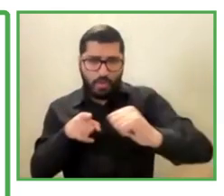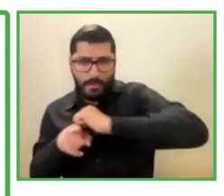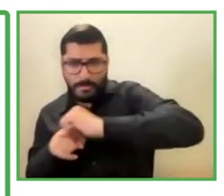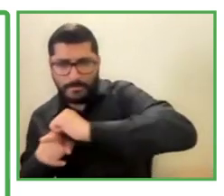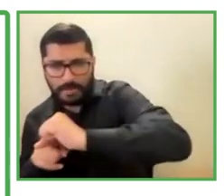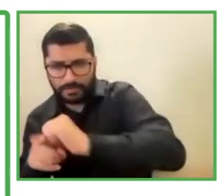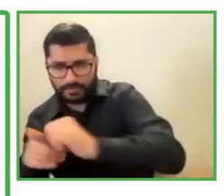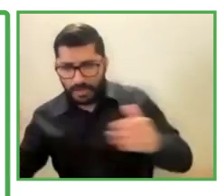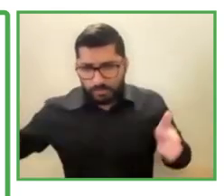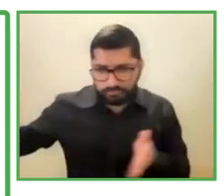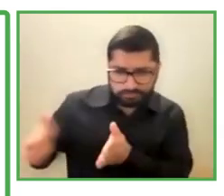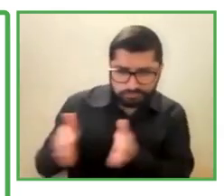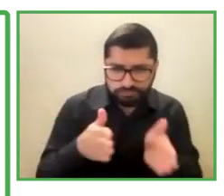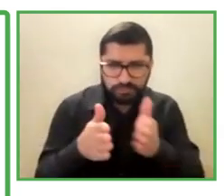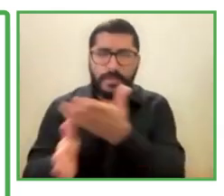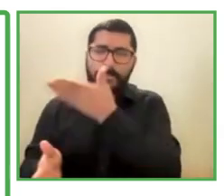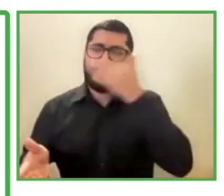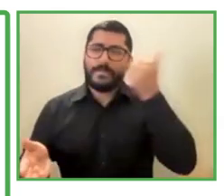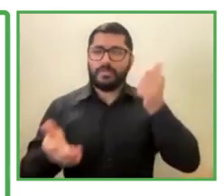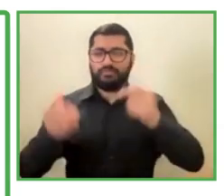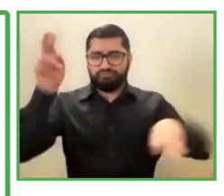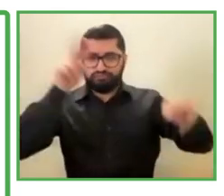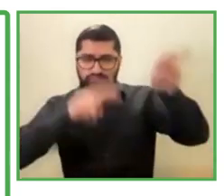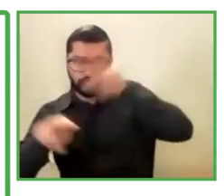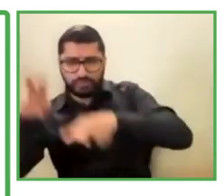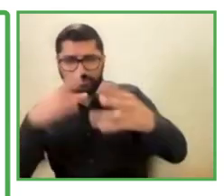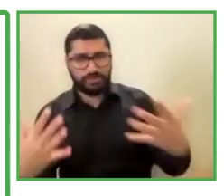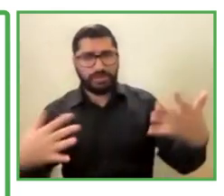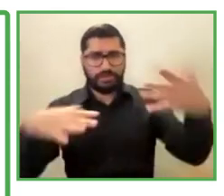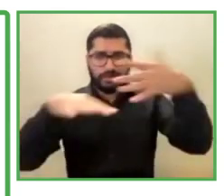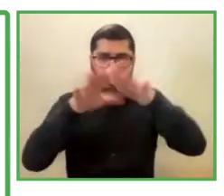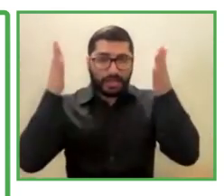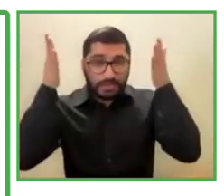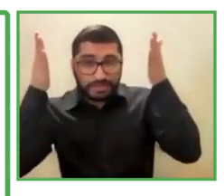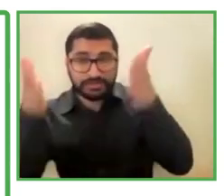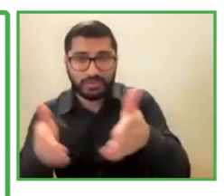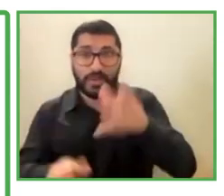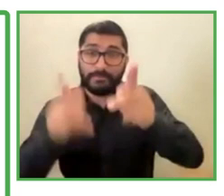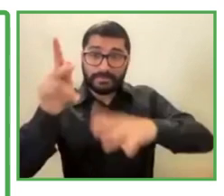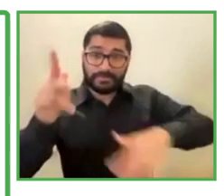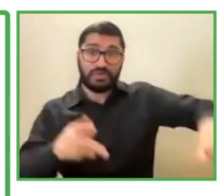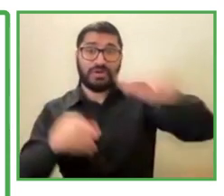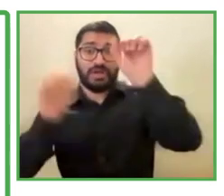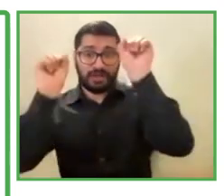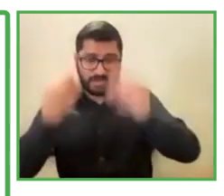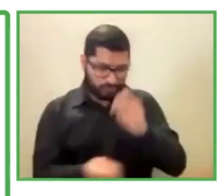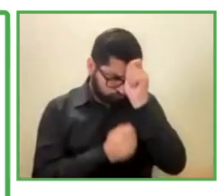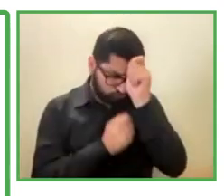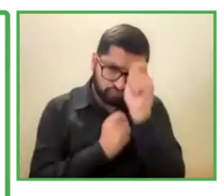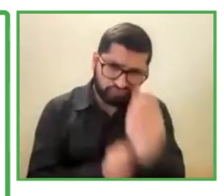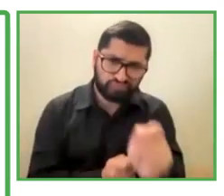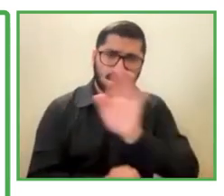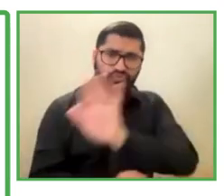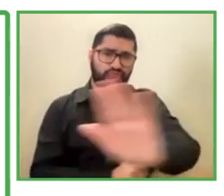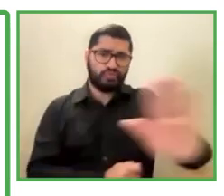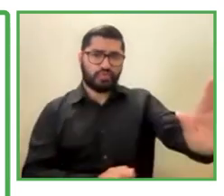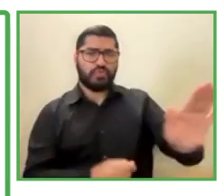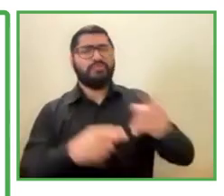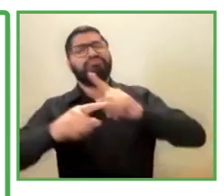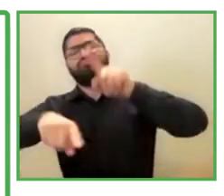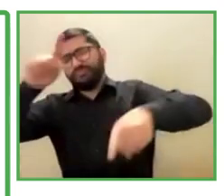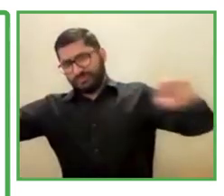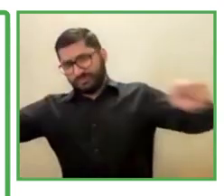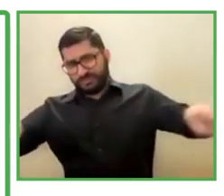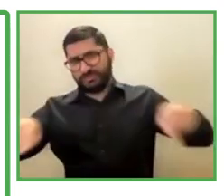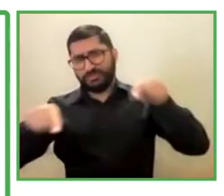Generating. Practices initiatives. Under a common strategies focused and